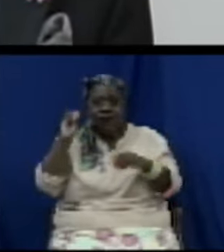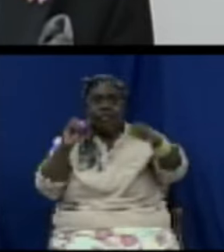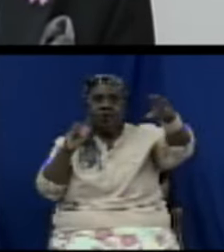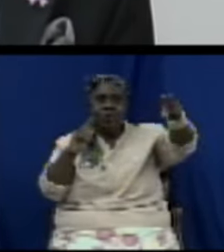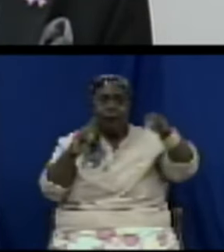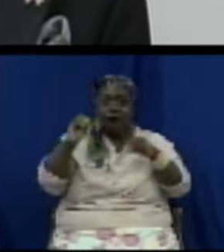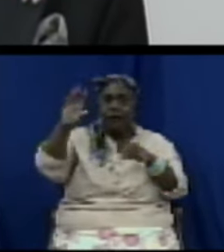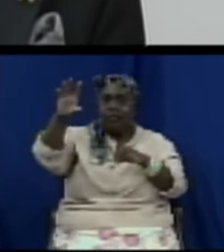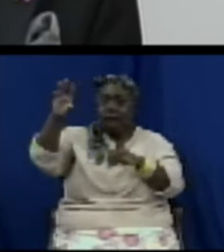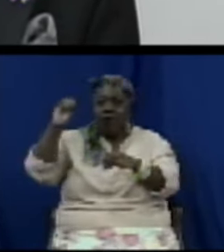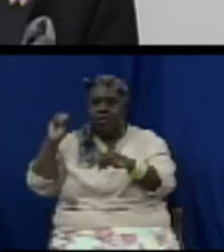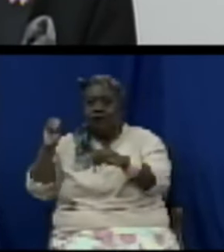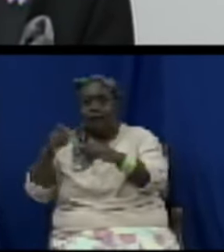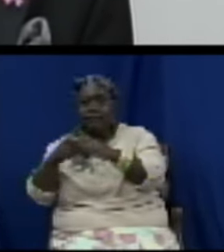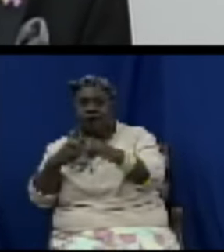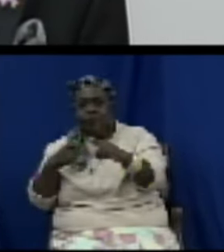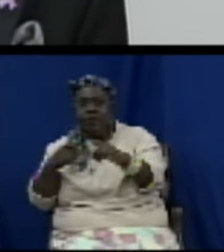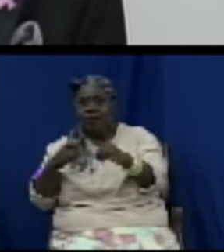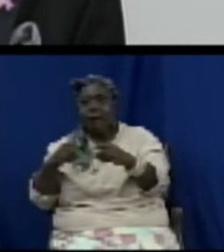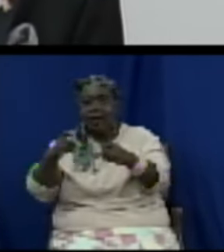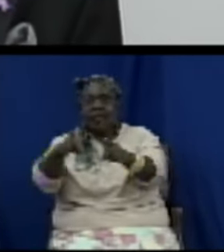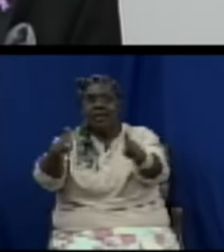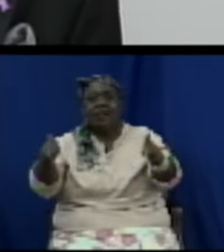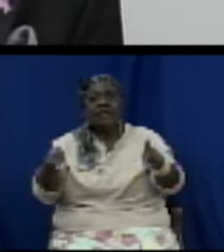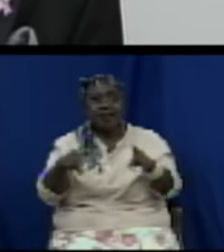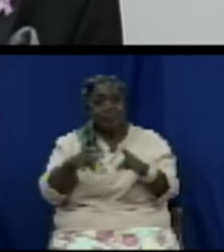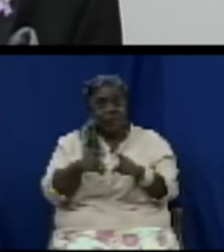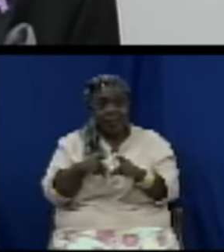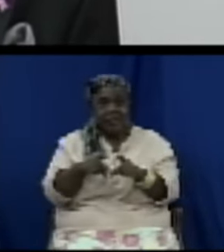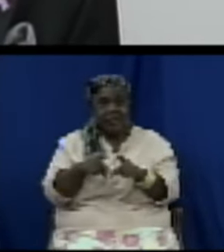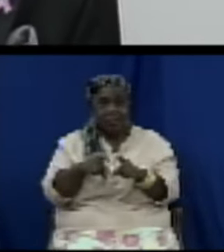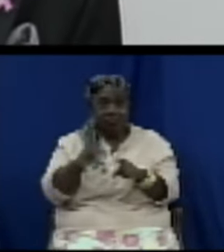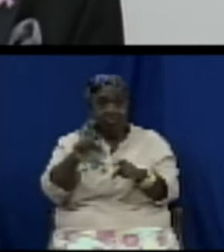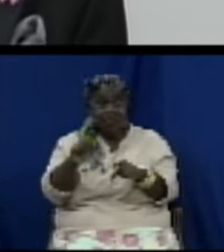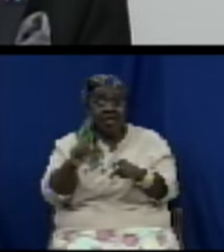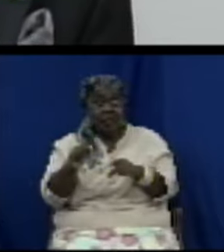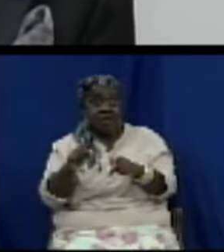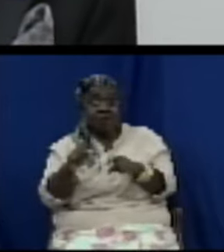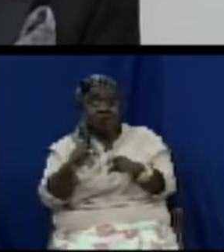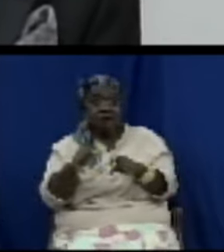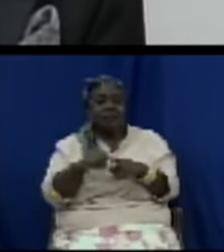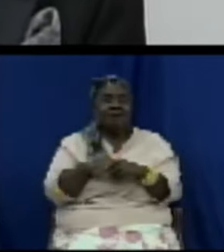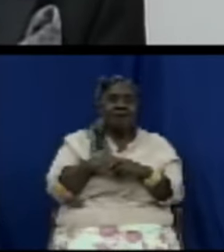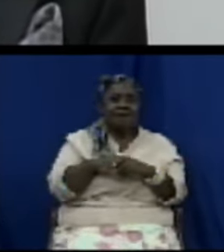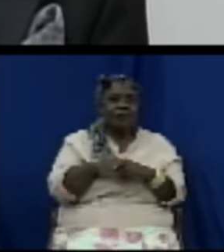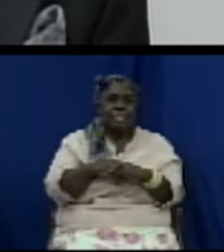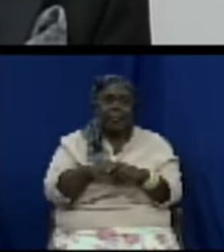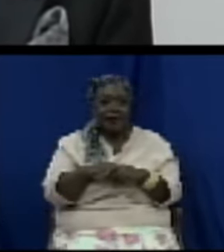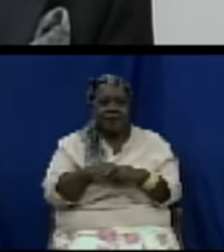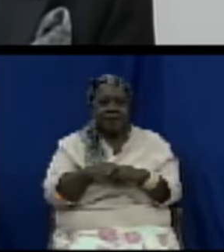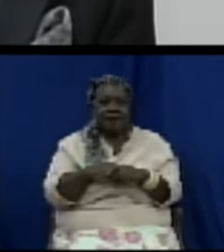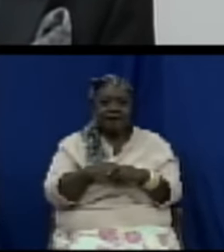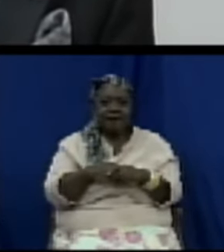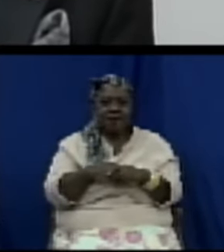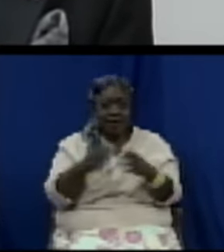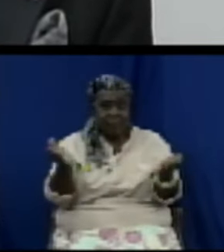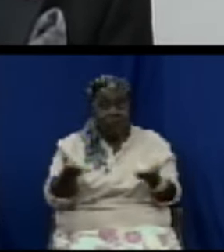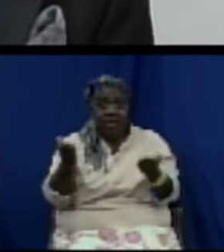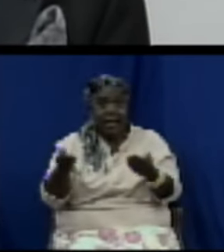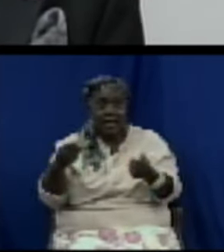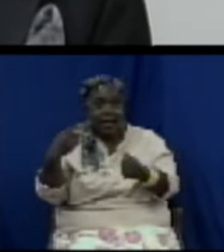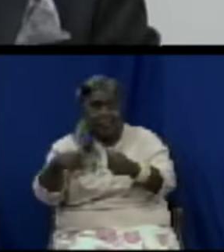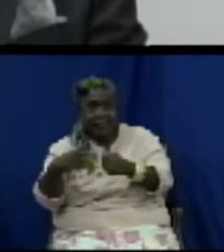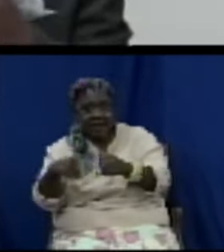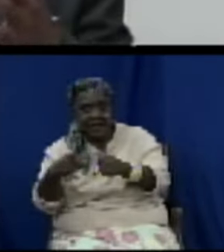that 21,000 items have been removed from business shelves and tickets during